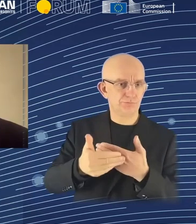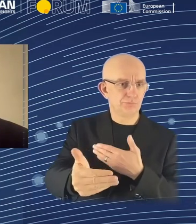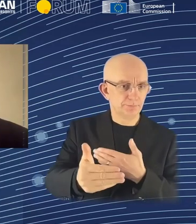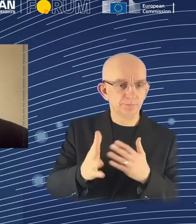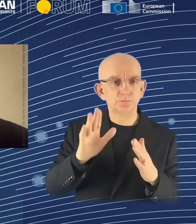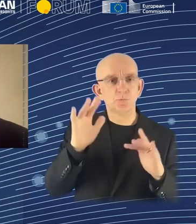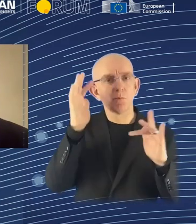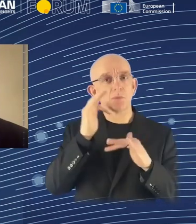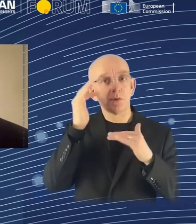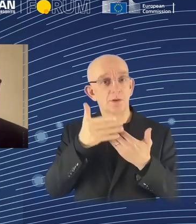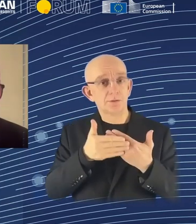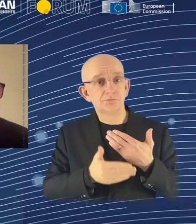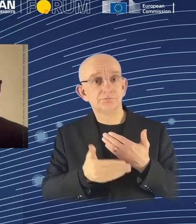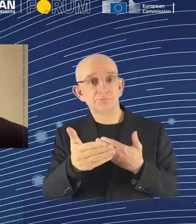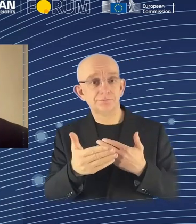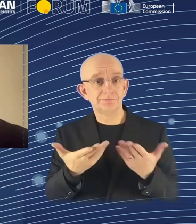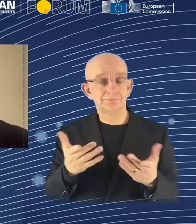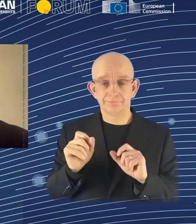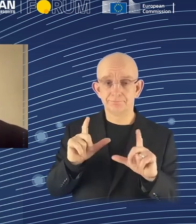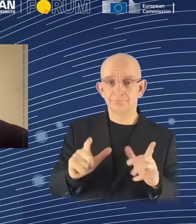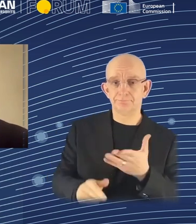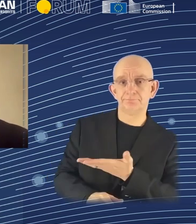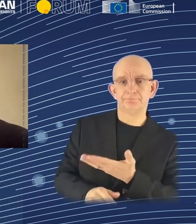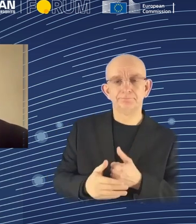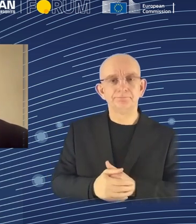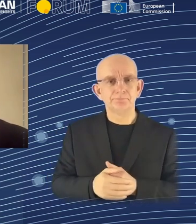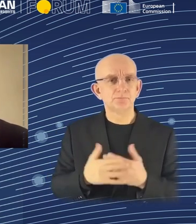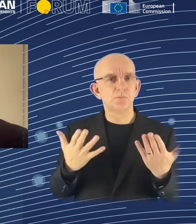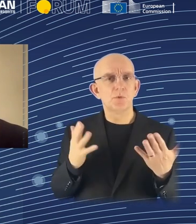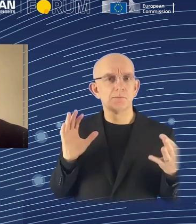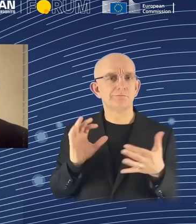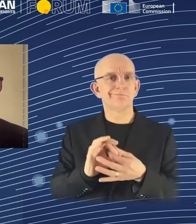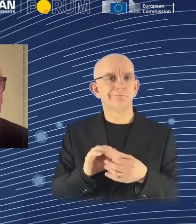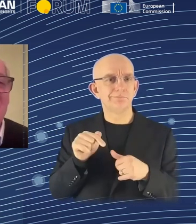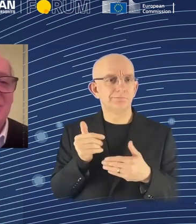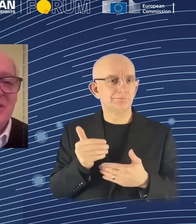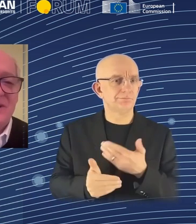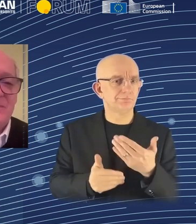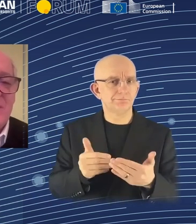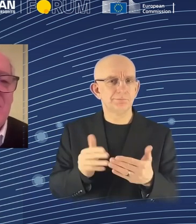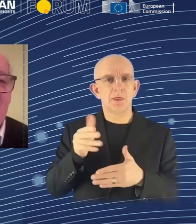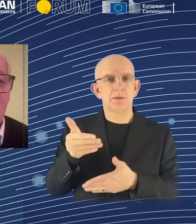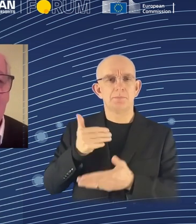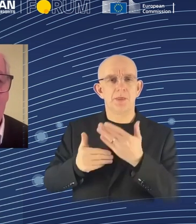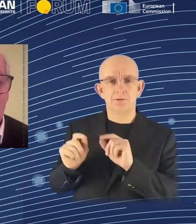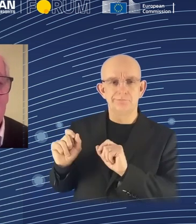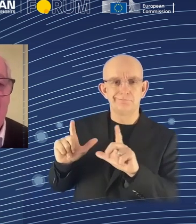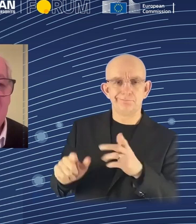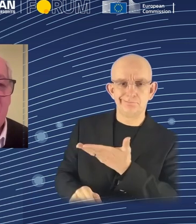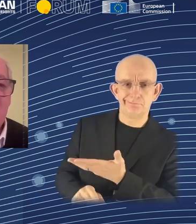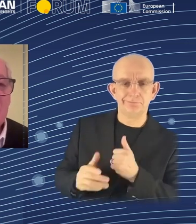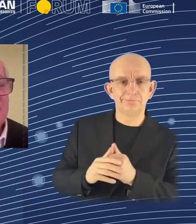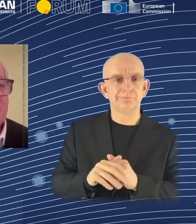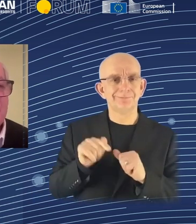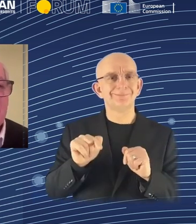is the logical conclusion, sorry go back, what is the logical conclusion of that chain